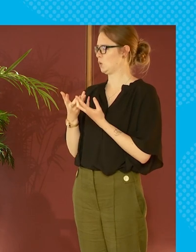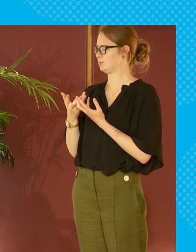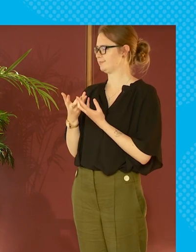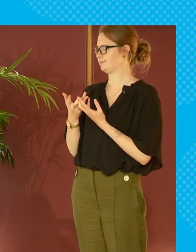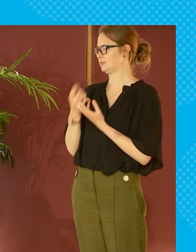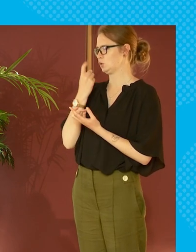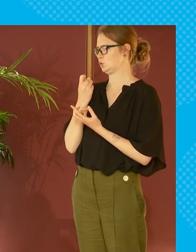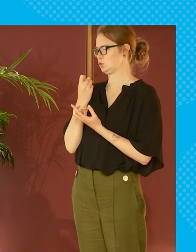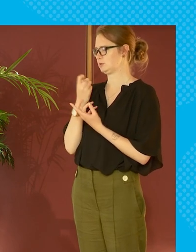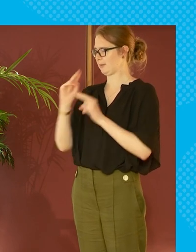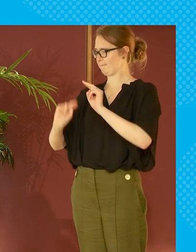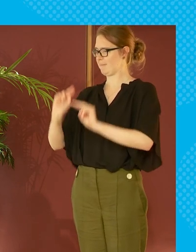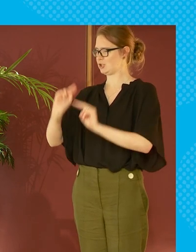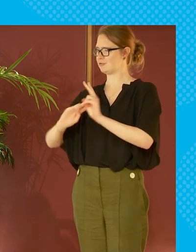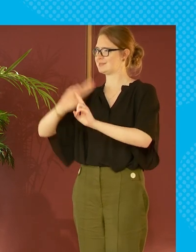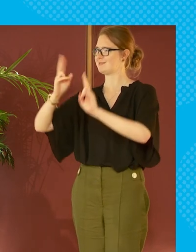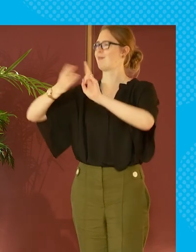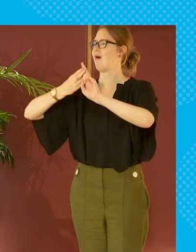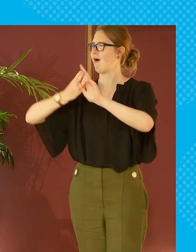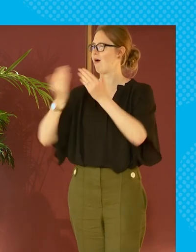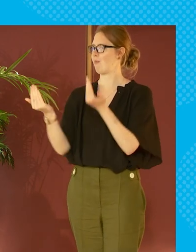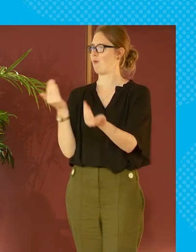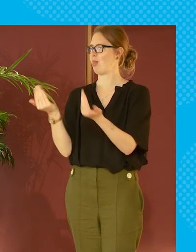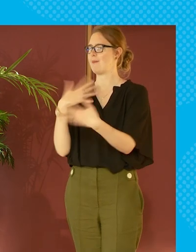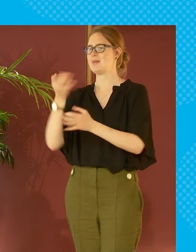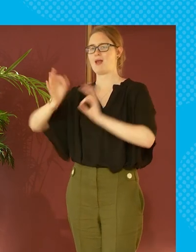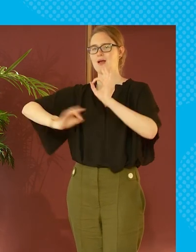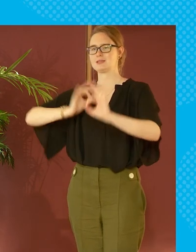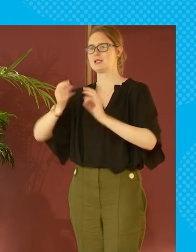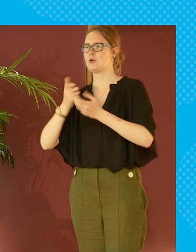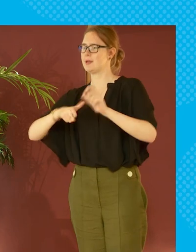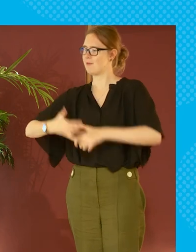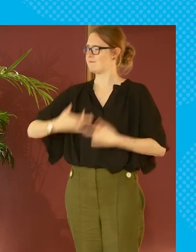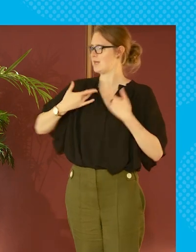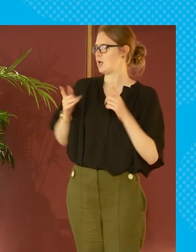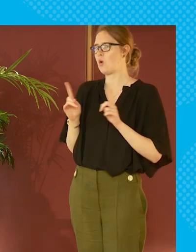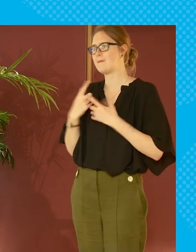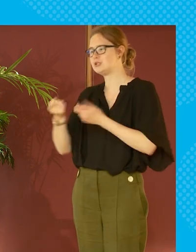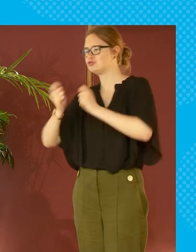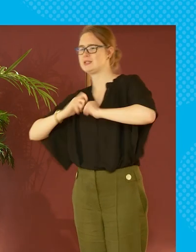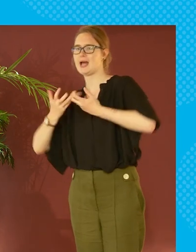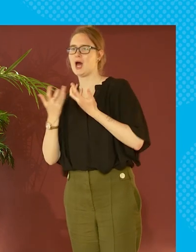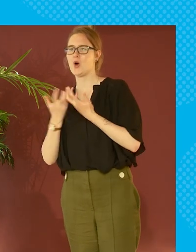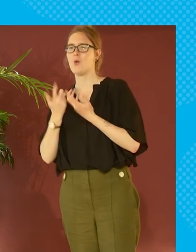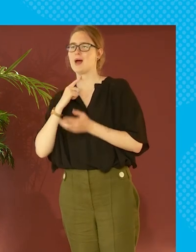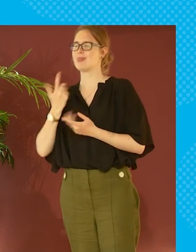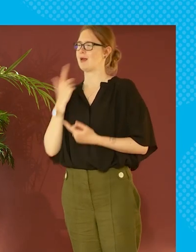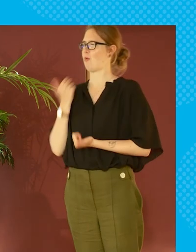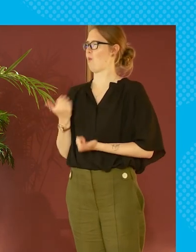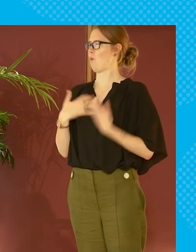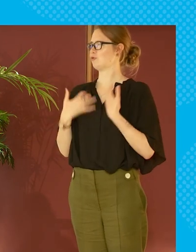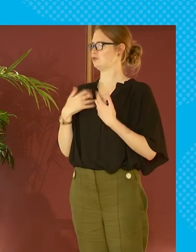if we could somehow get some sort of measure of stigma because it asks lots of questions about how people are feeling and how they feel they're treated etc